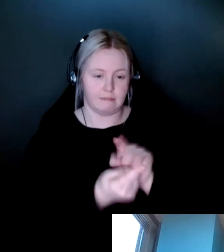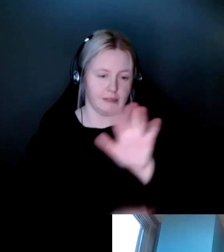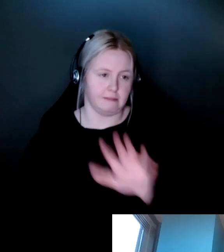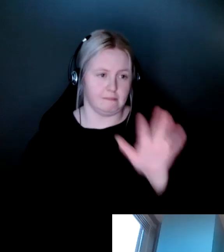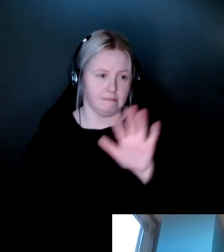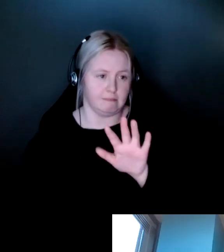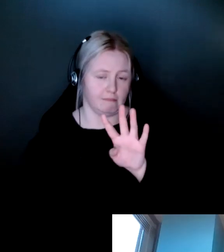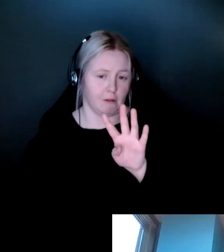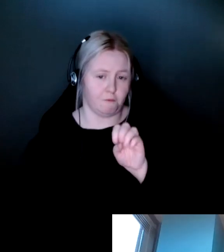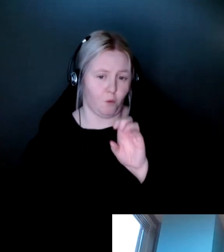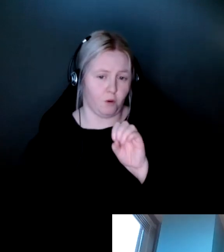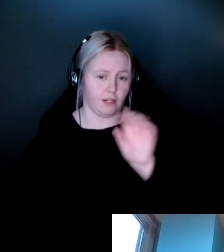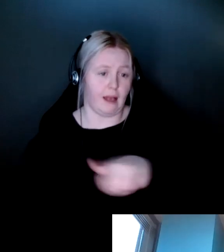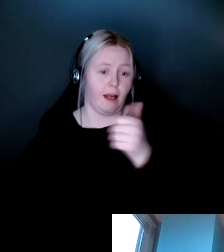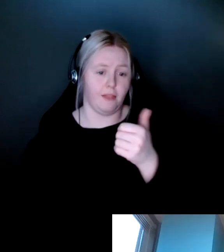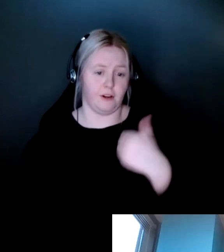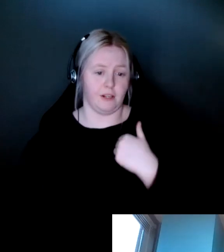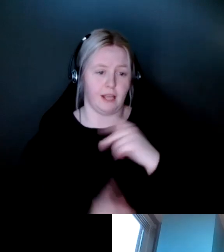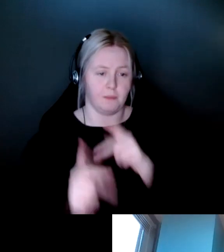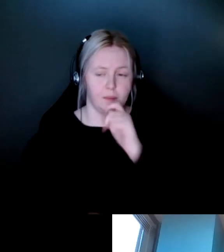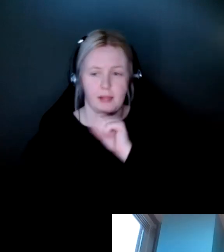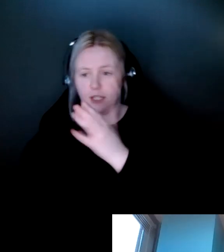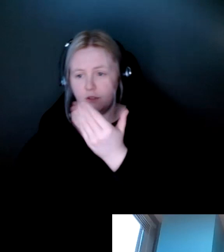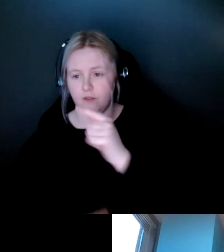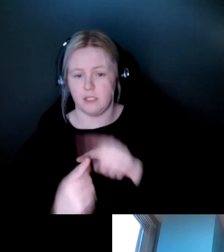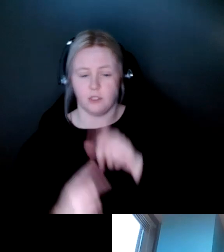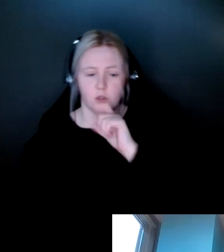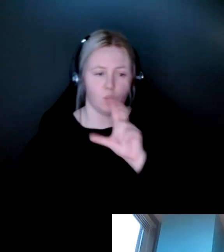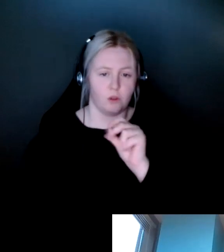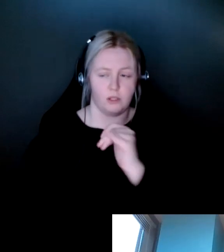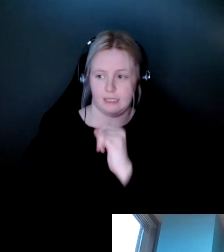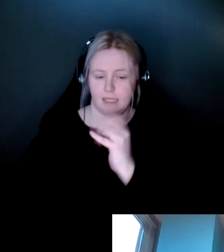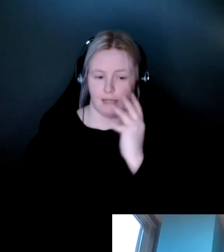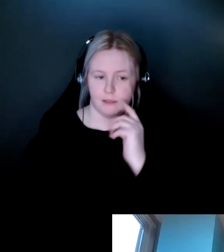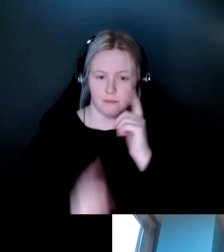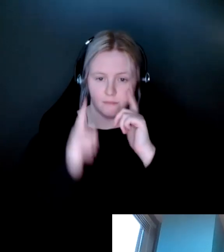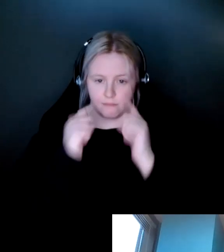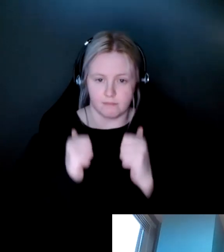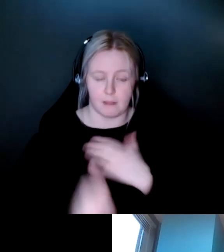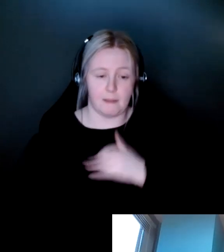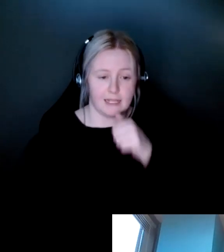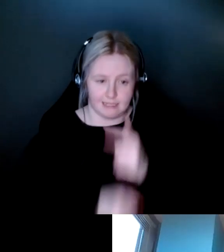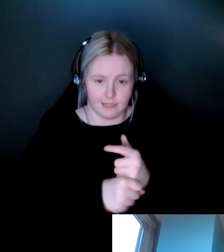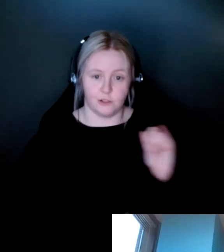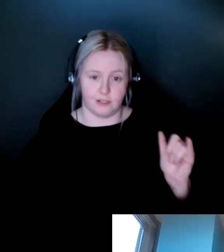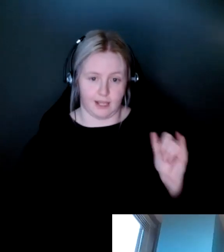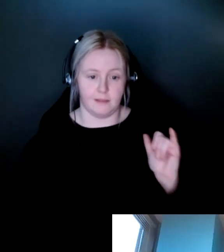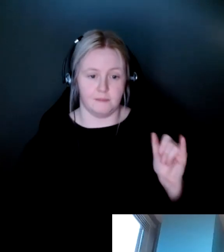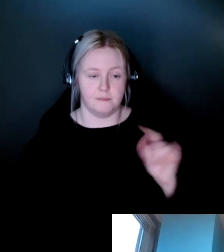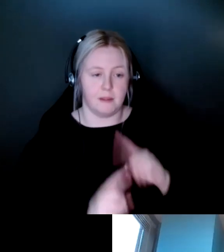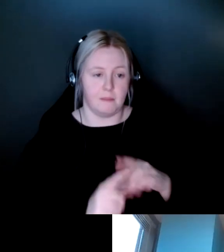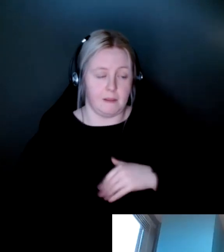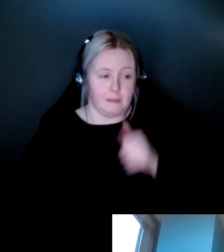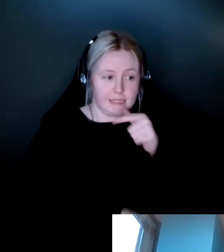would say 40 other young people aged 15 to 30 who also had vision loss and my sister also had the same condition that I do. But aside from my sister,